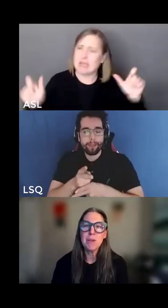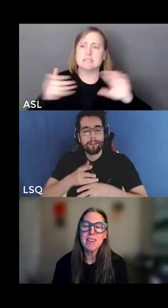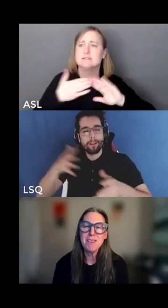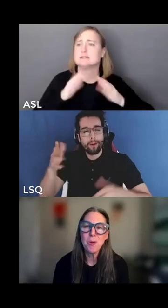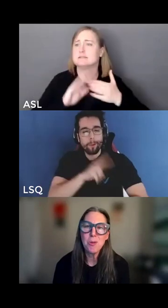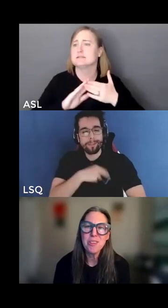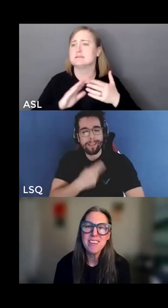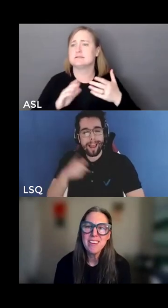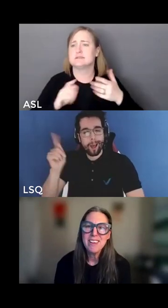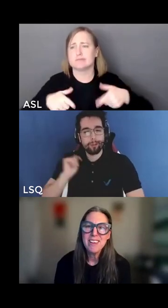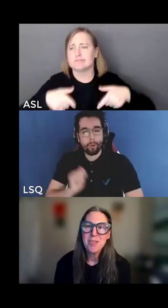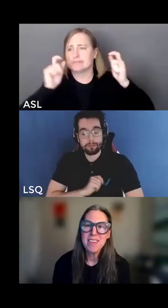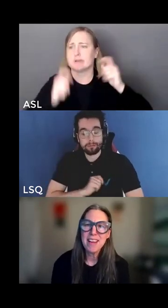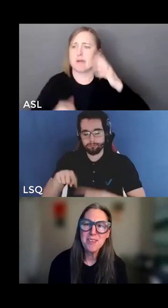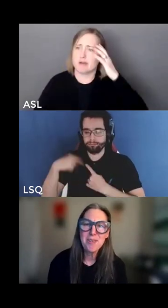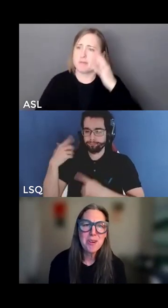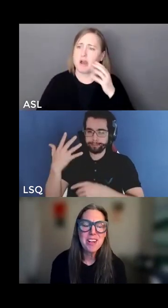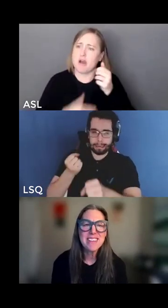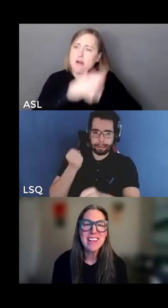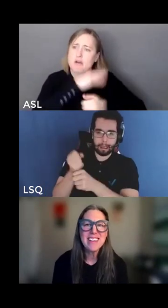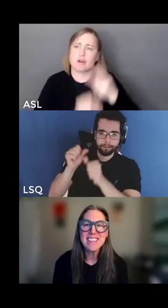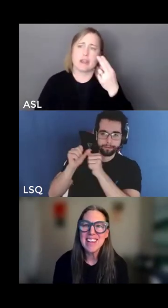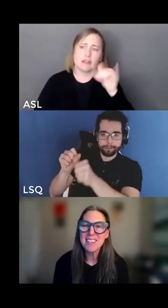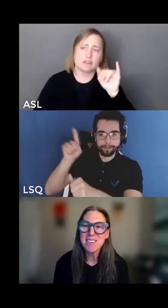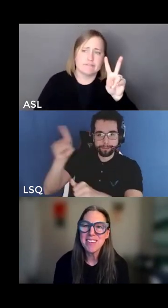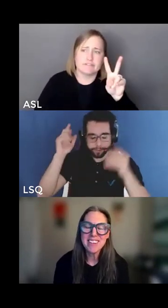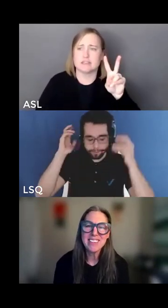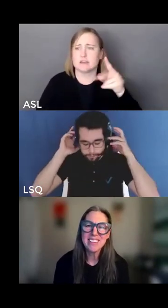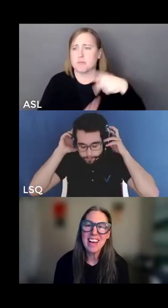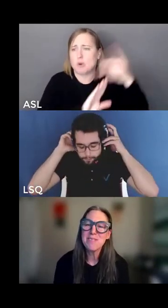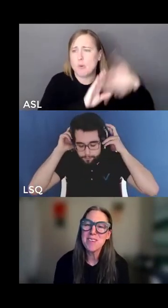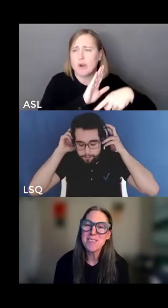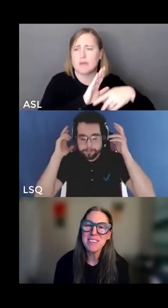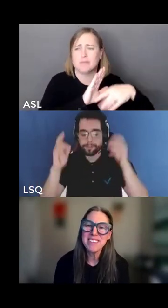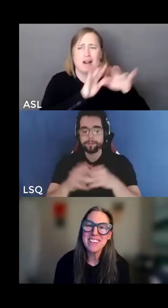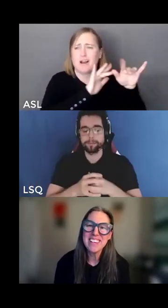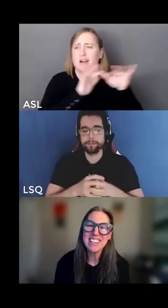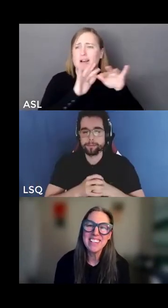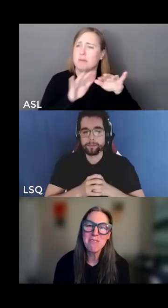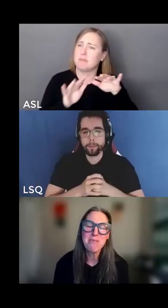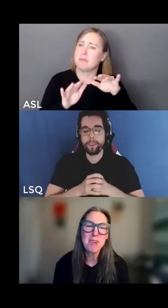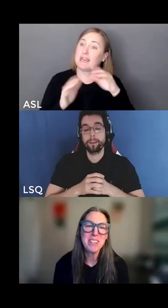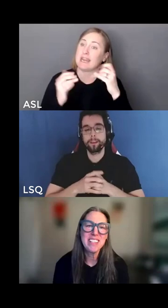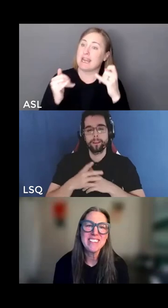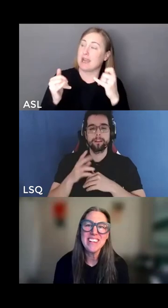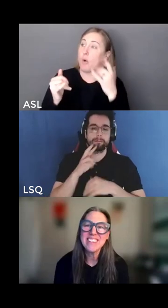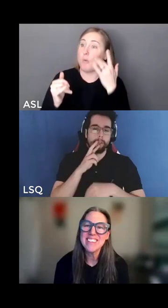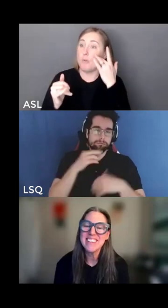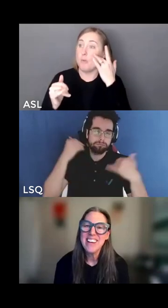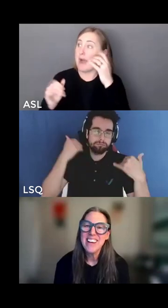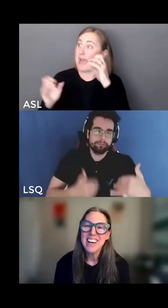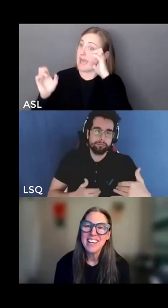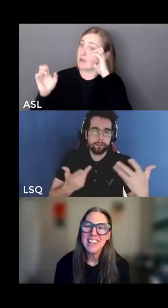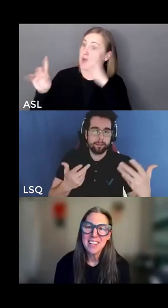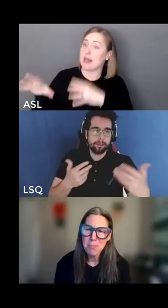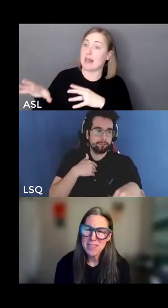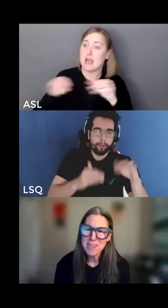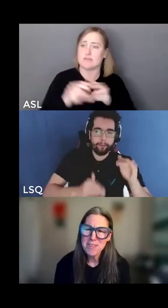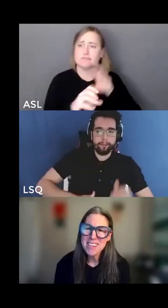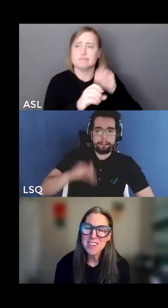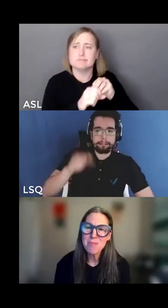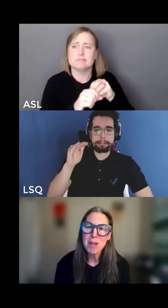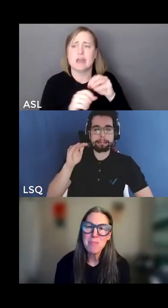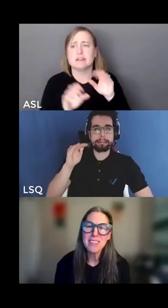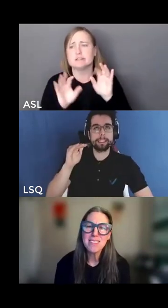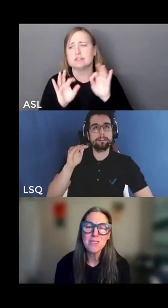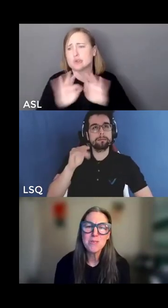program i was having a whole second or third education and active activism now that i'd left formal education i had a couple